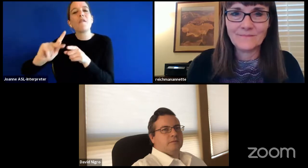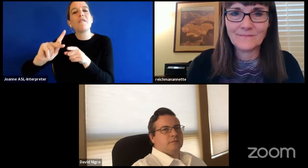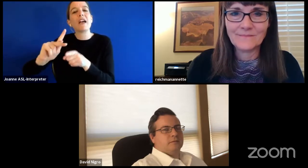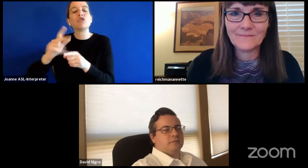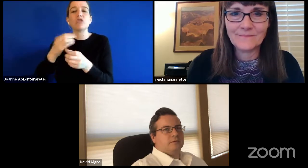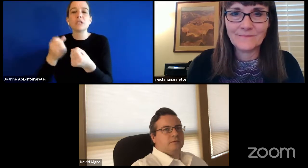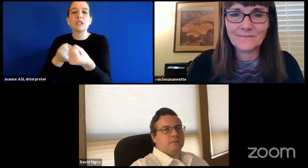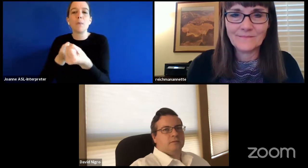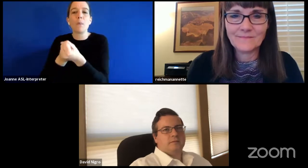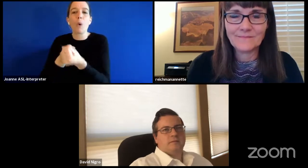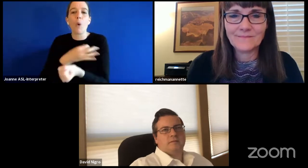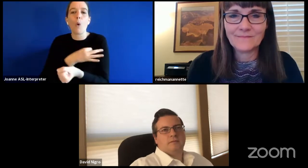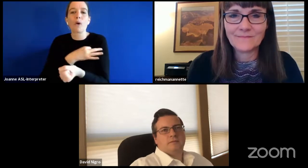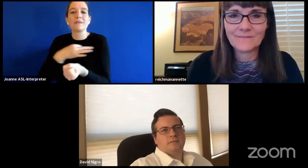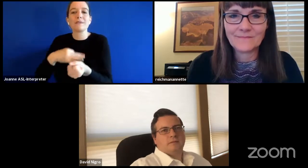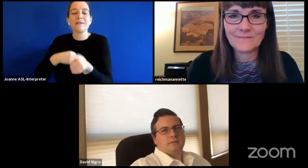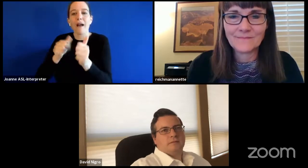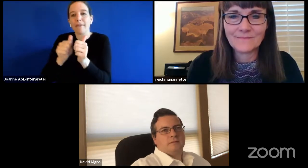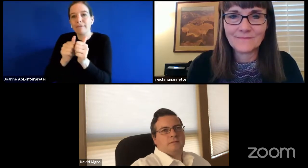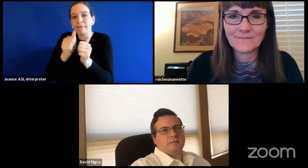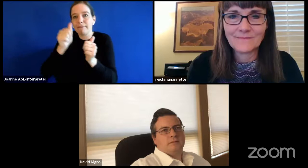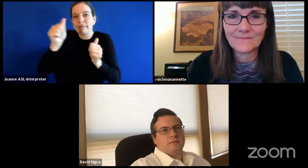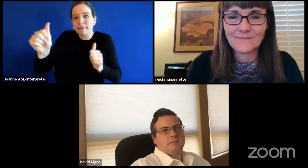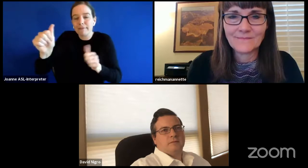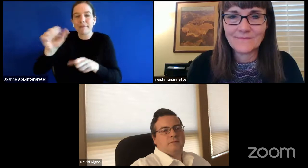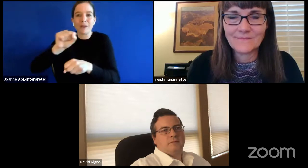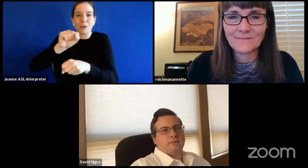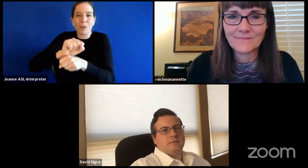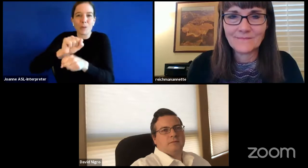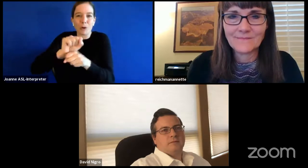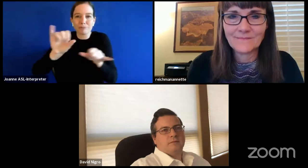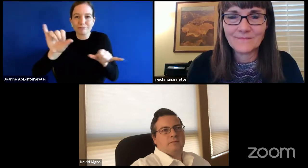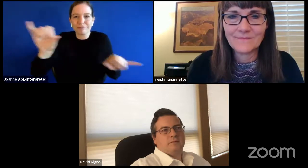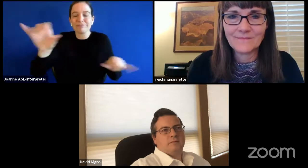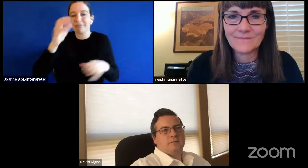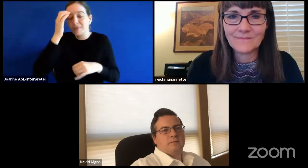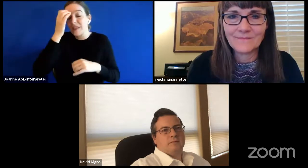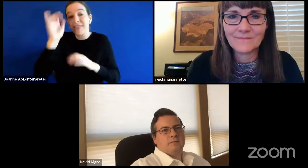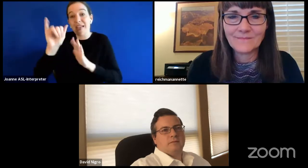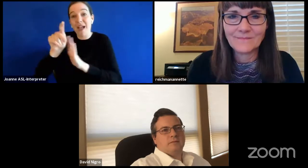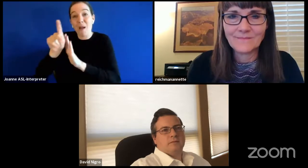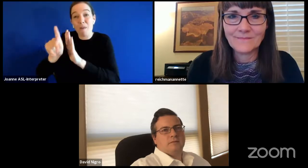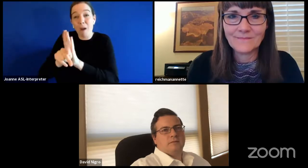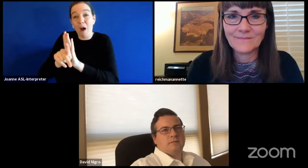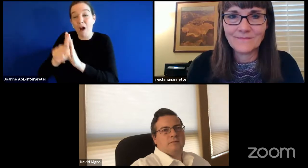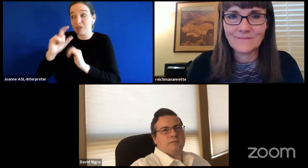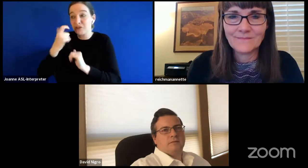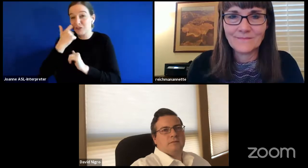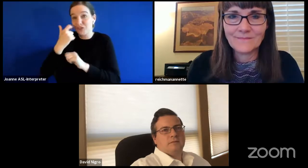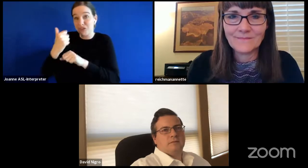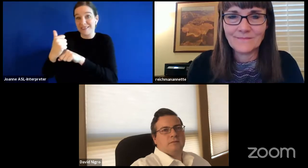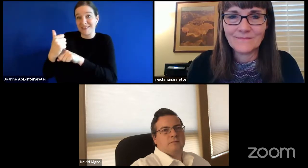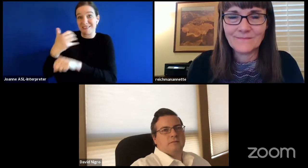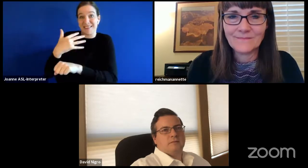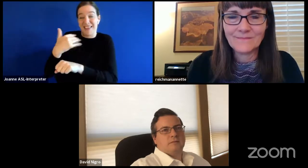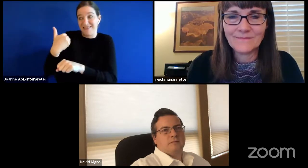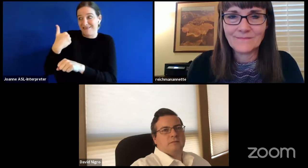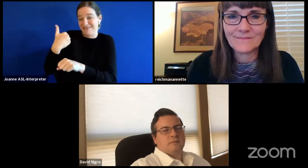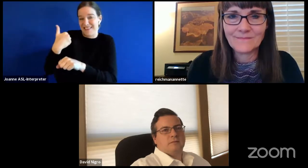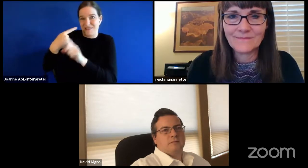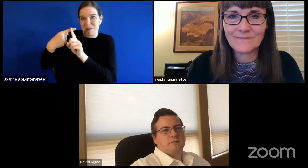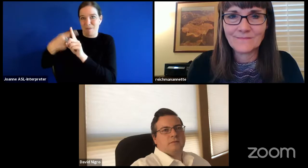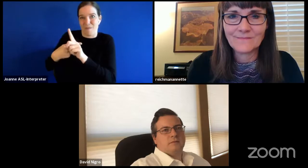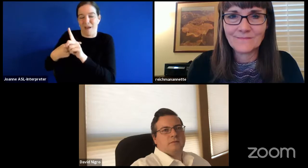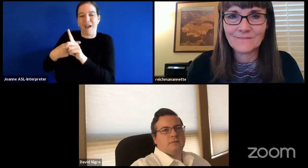this is a model policy that was just sent to us within the last month by the arizona school